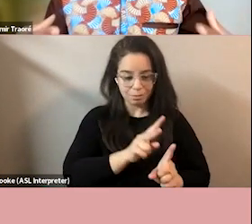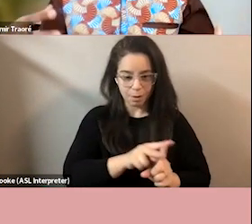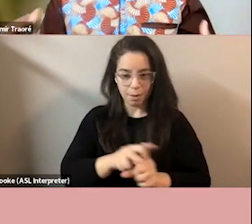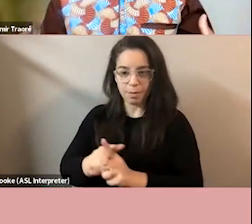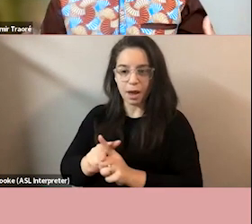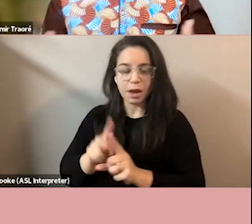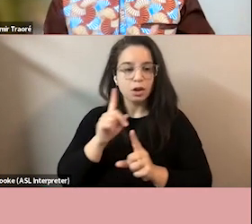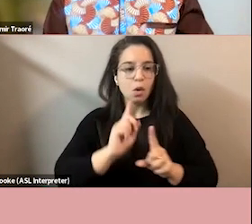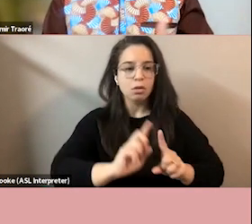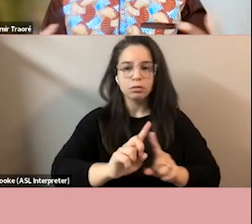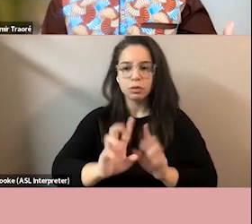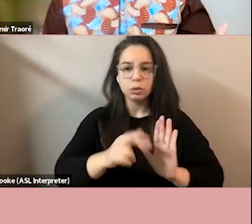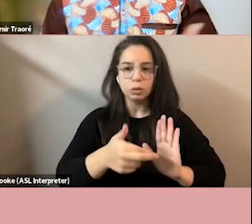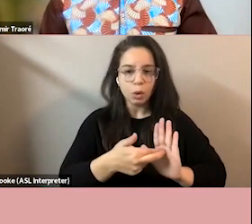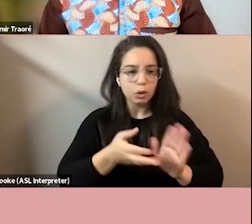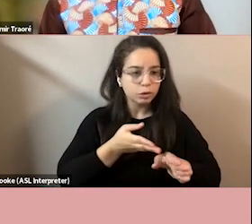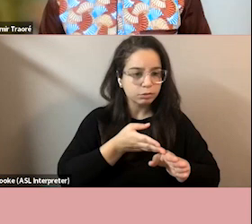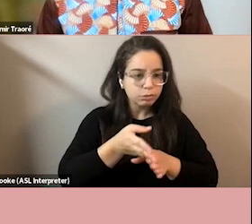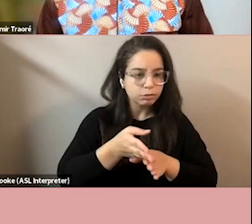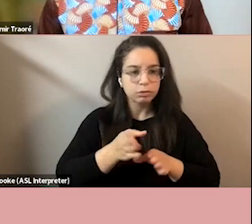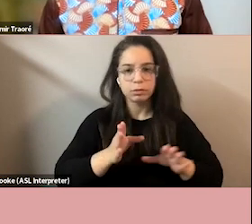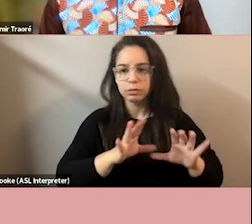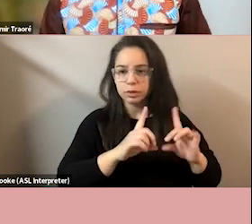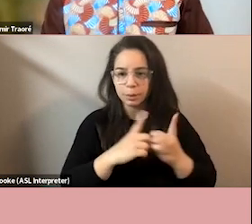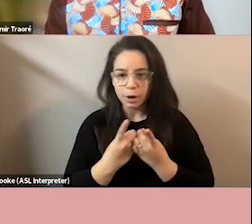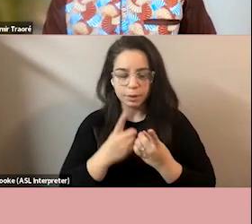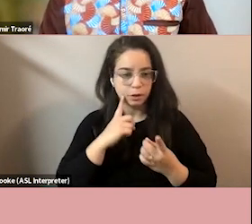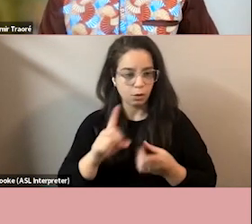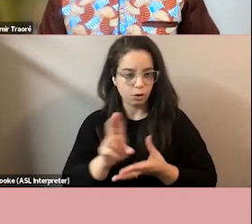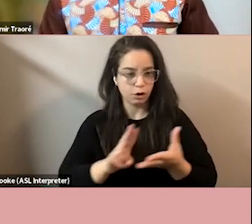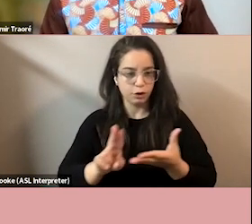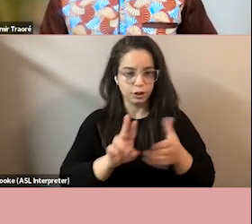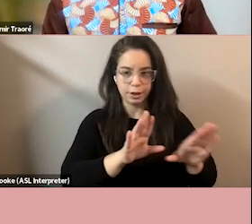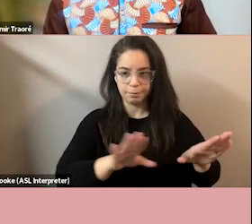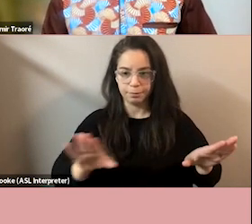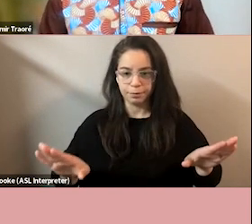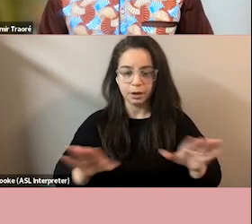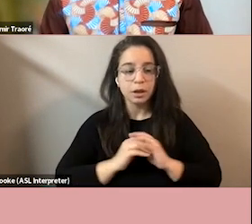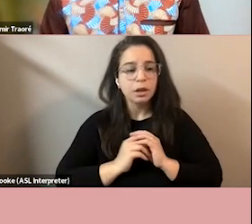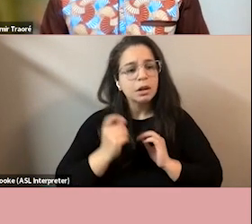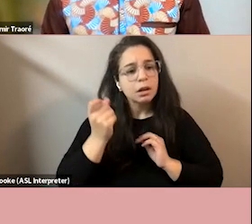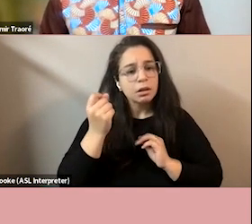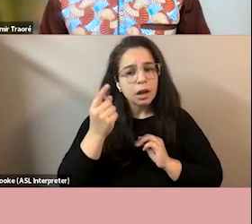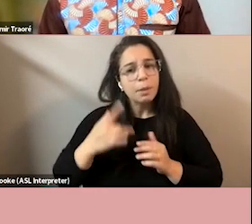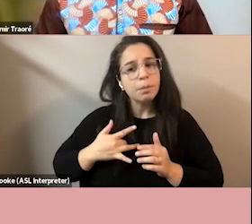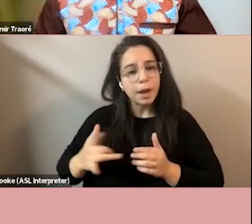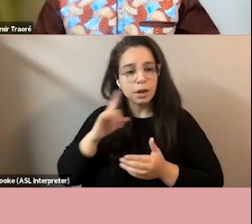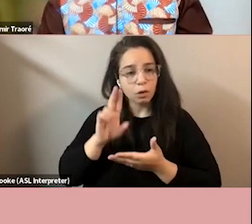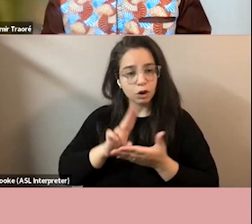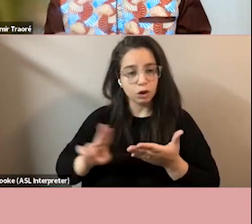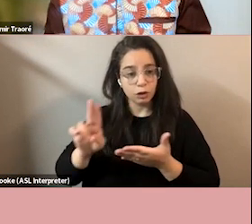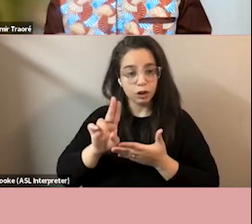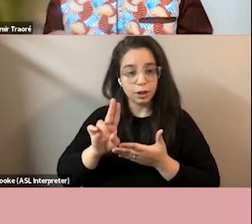portfolios and the various units of the university um as it's pretty common in universities for